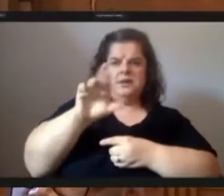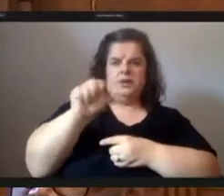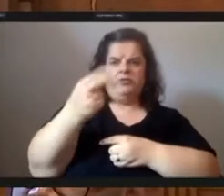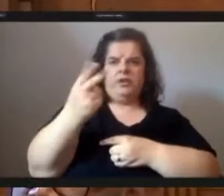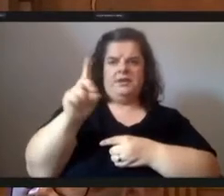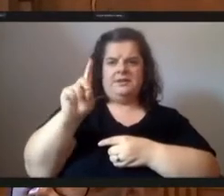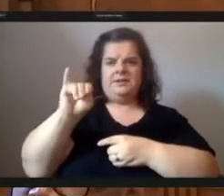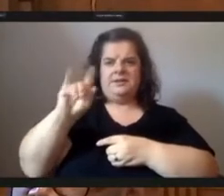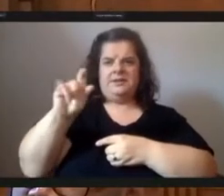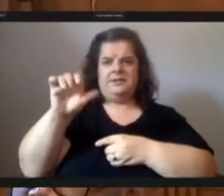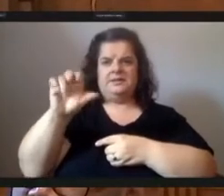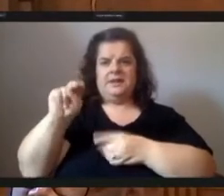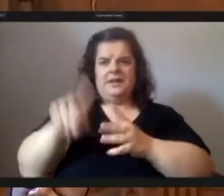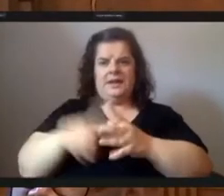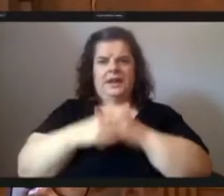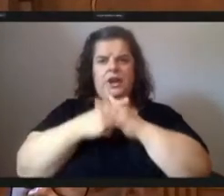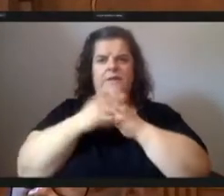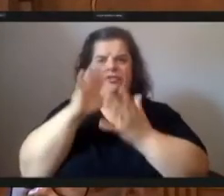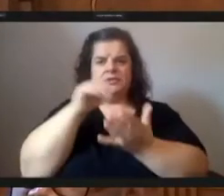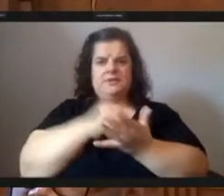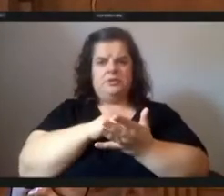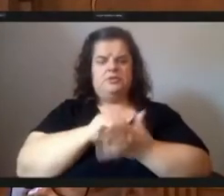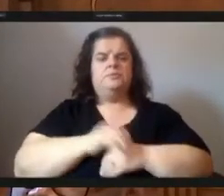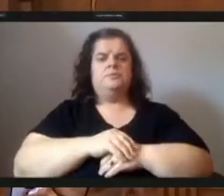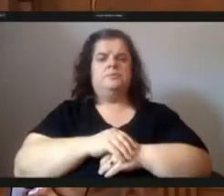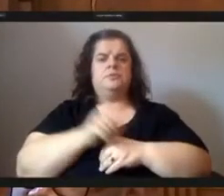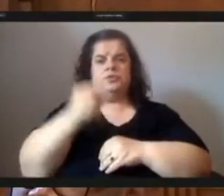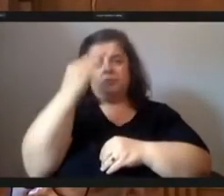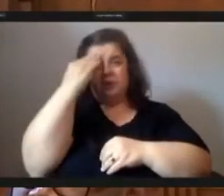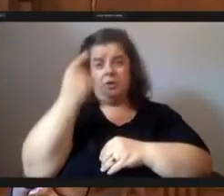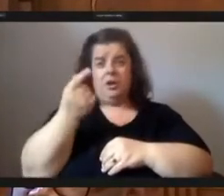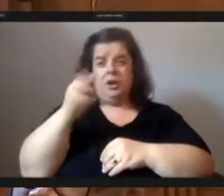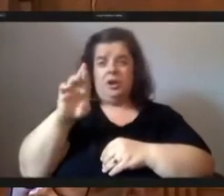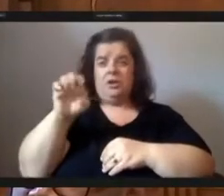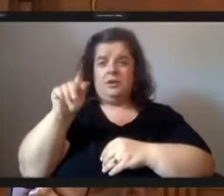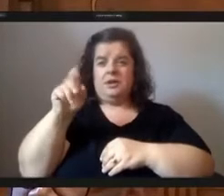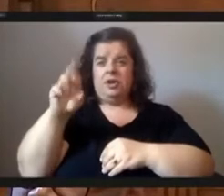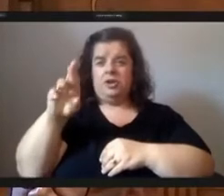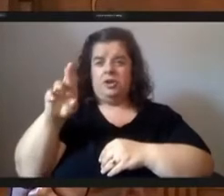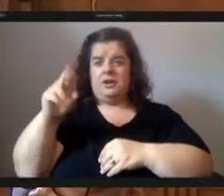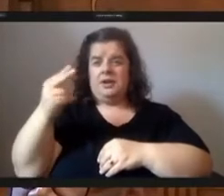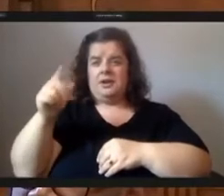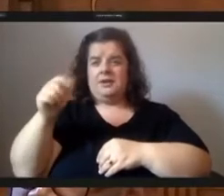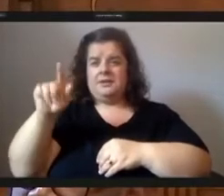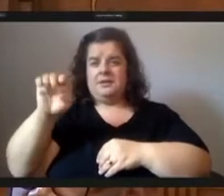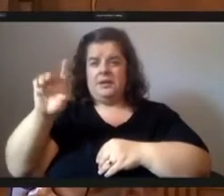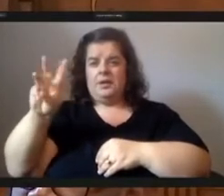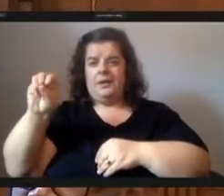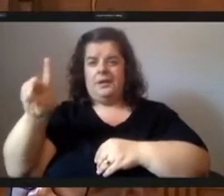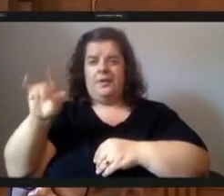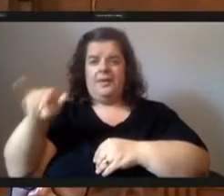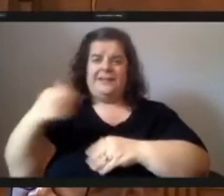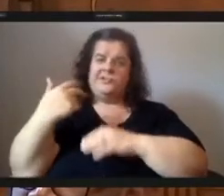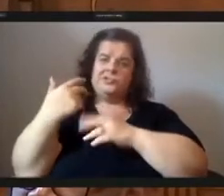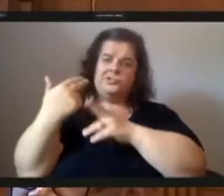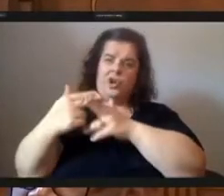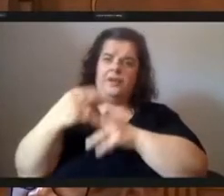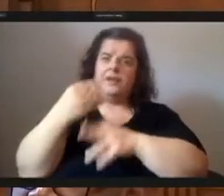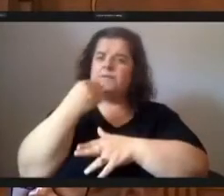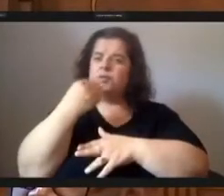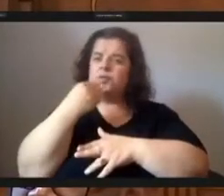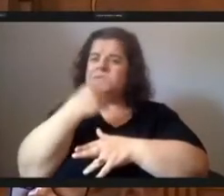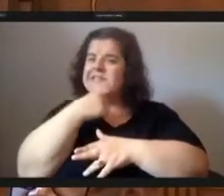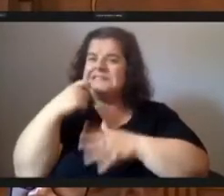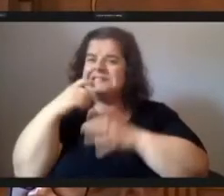as you know greater hazelwood is classified by the usda as a food desert in recent